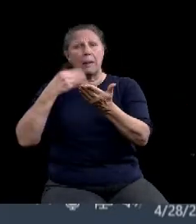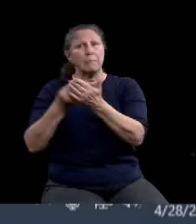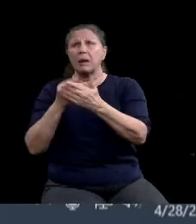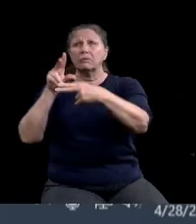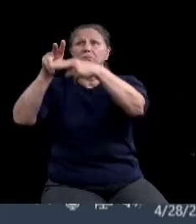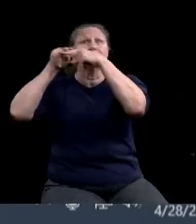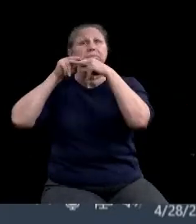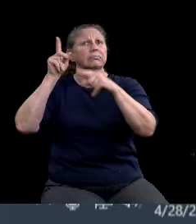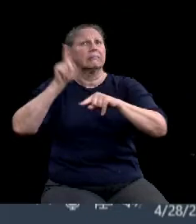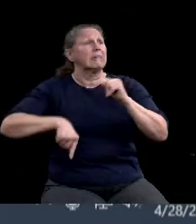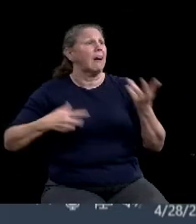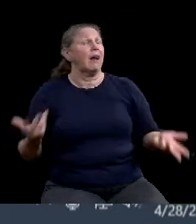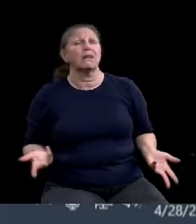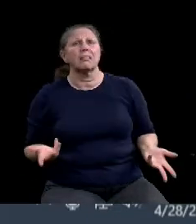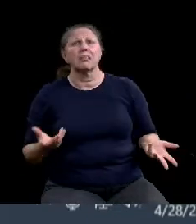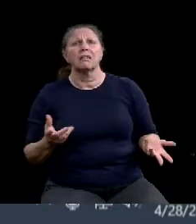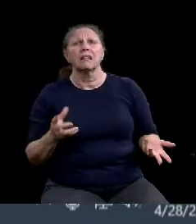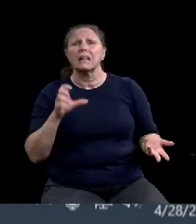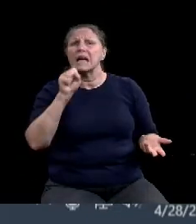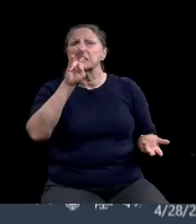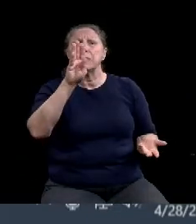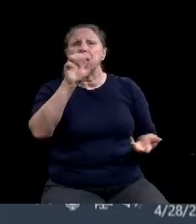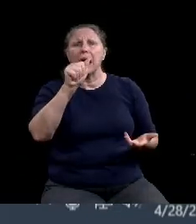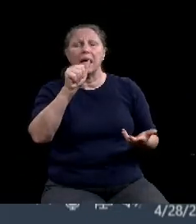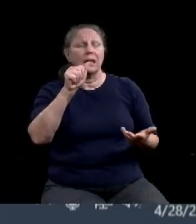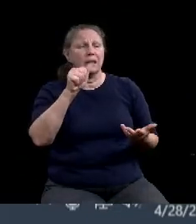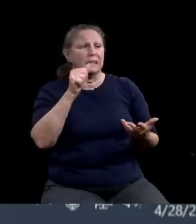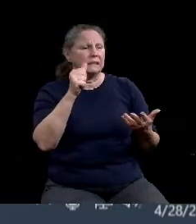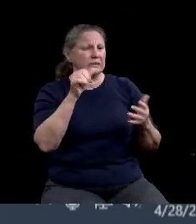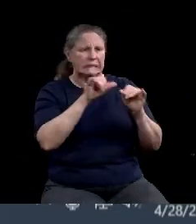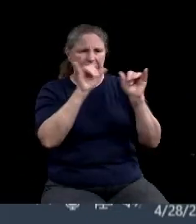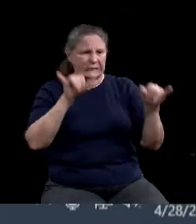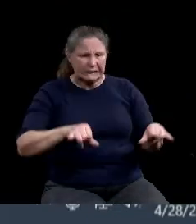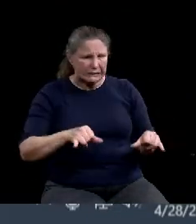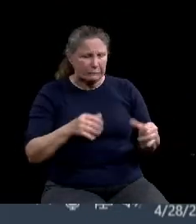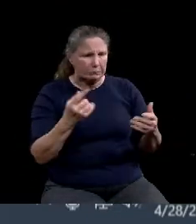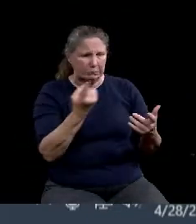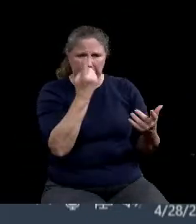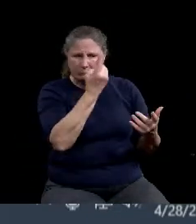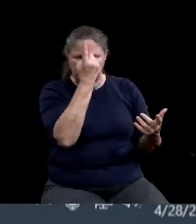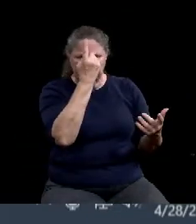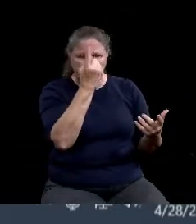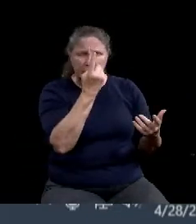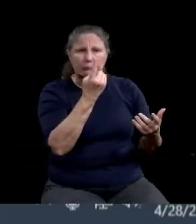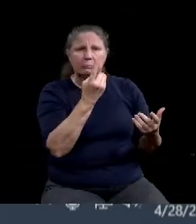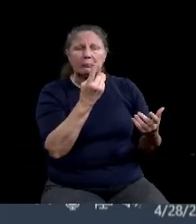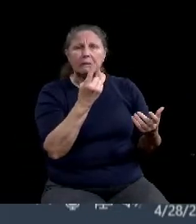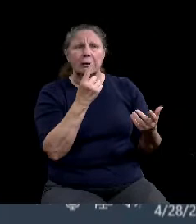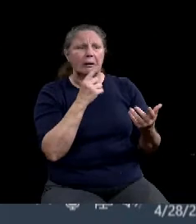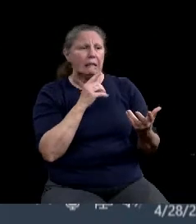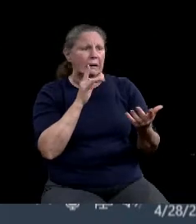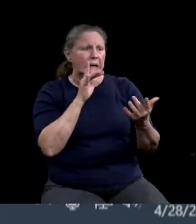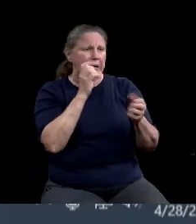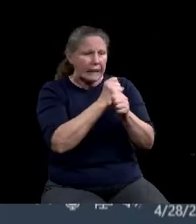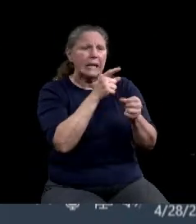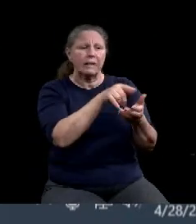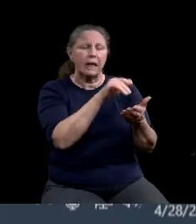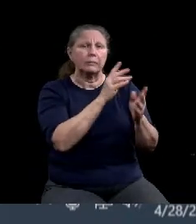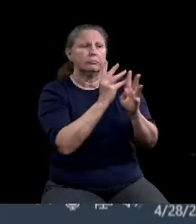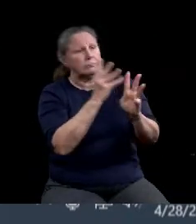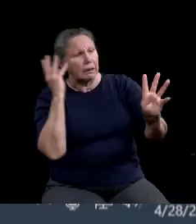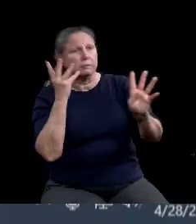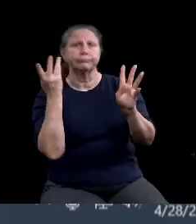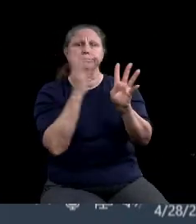Not so much technically, but just socially getting, getting in and getting in line and getting that PPP assistance.